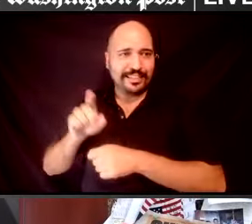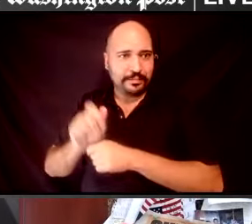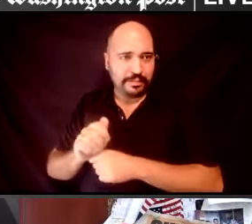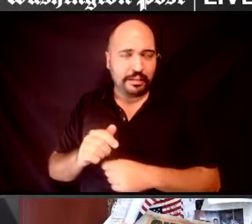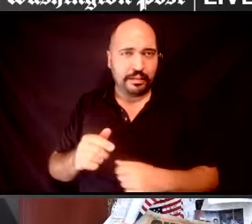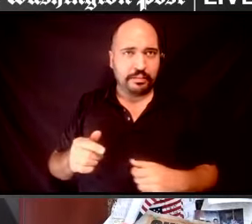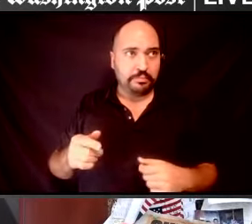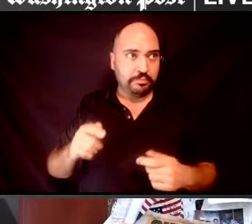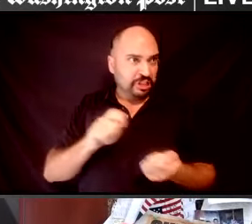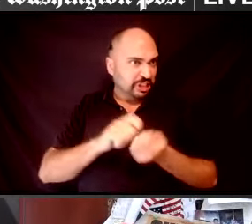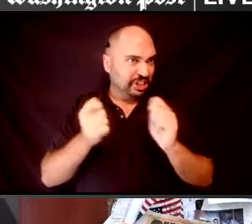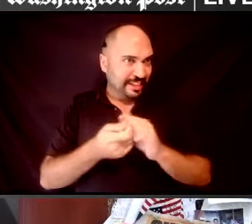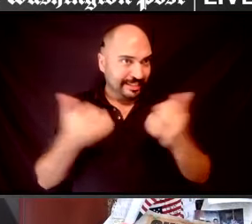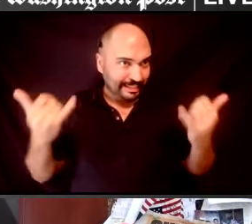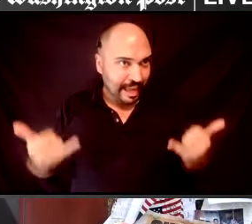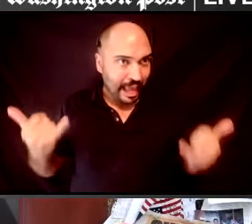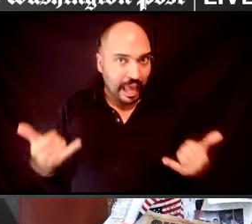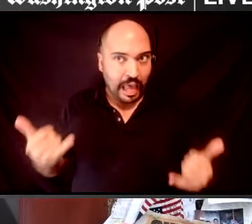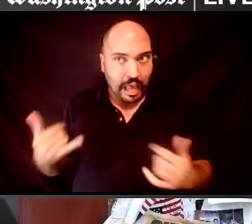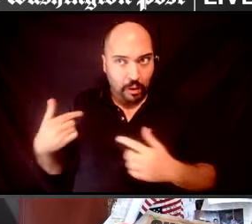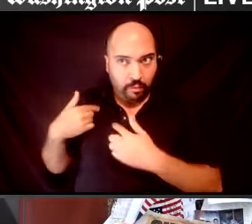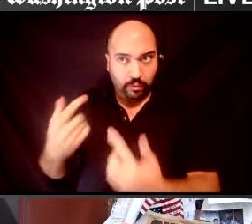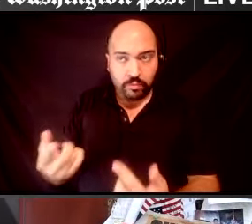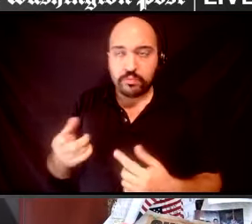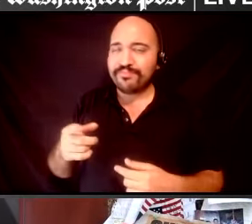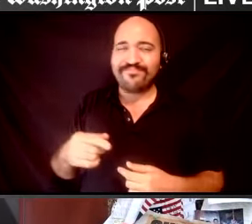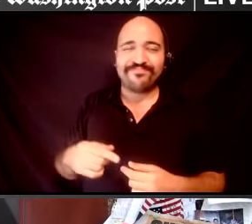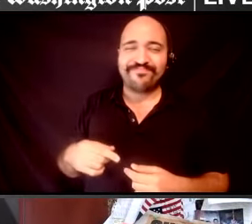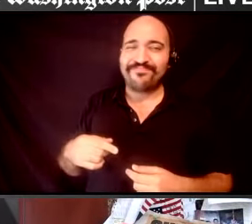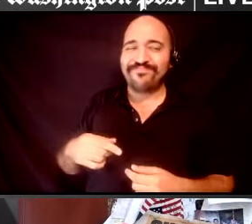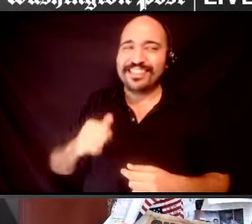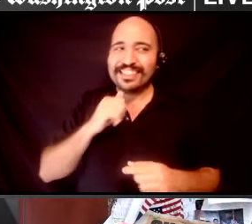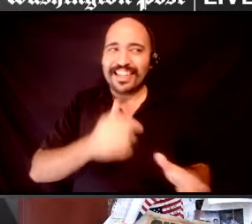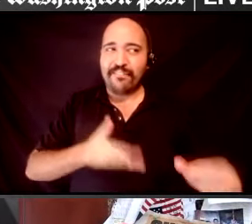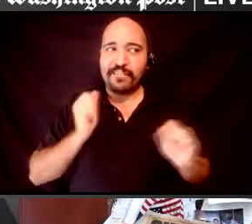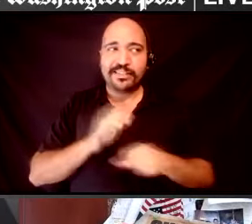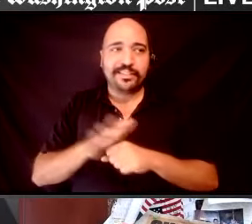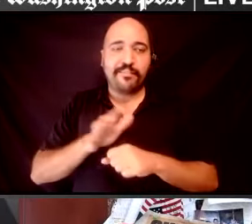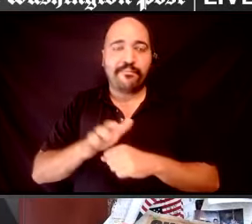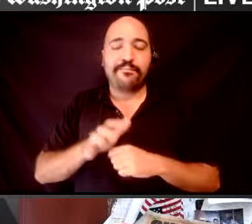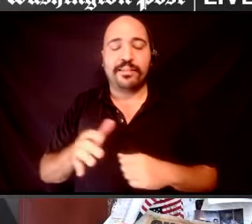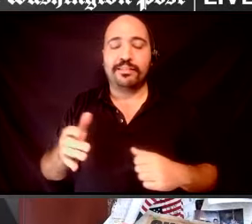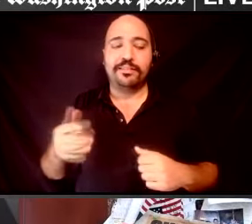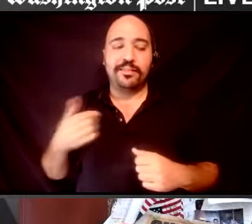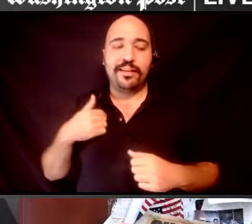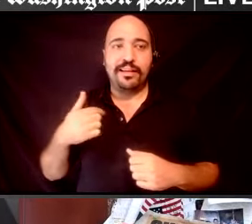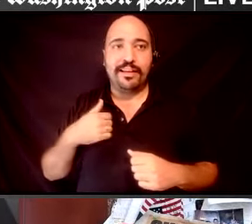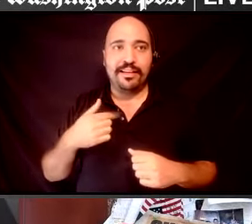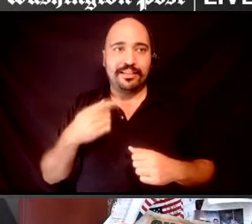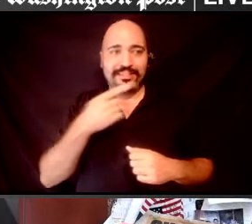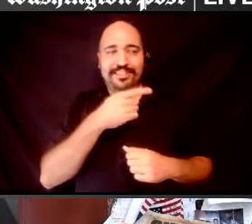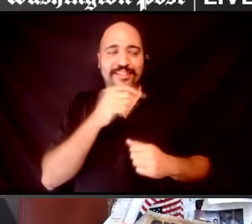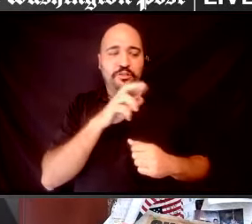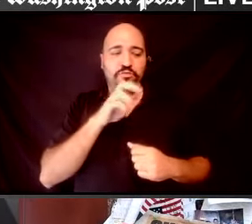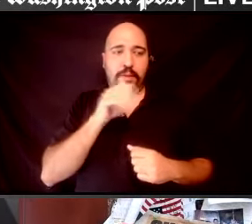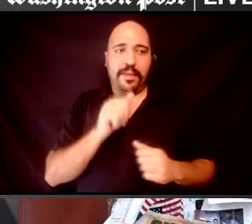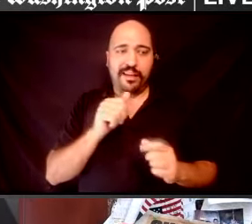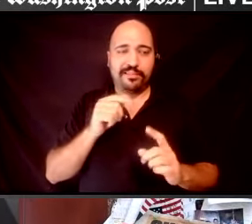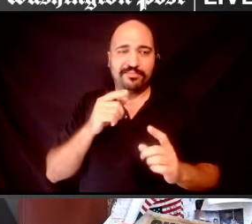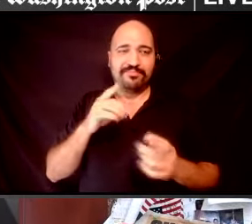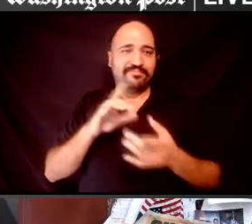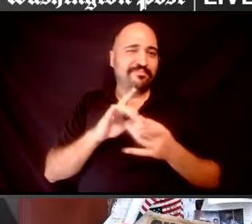Not quickly enough. I think that, as Rhema had pointed out, lot of